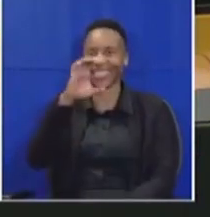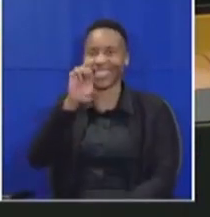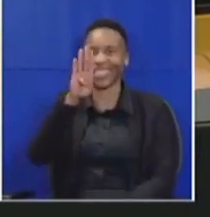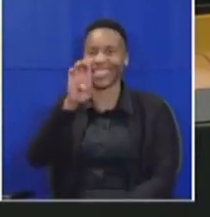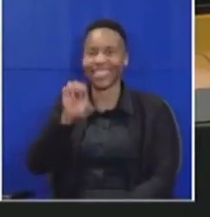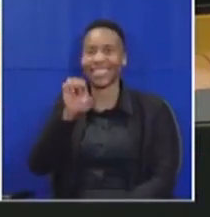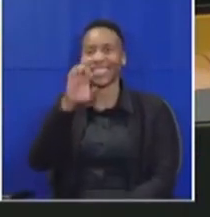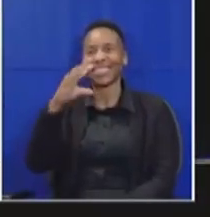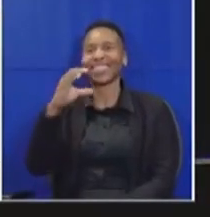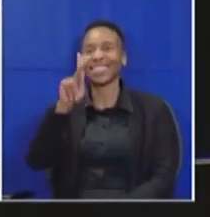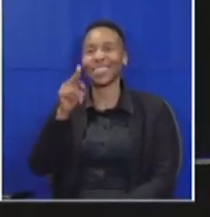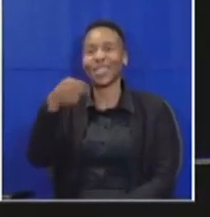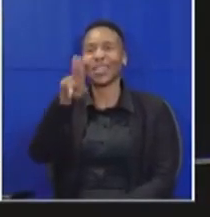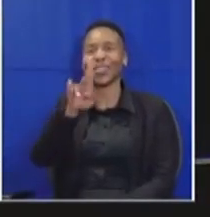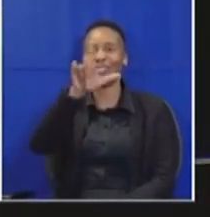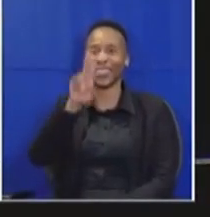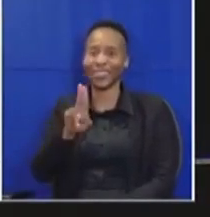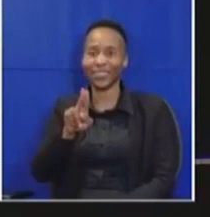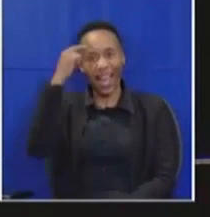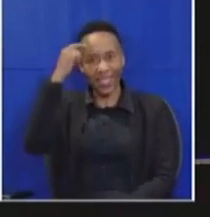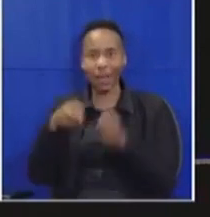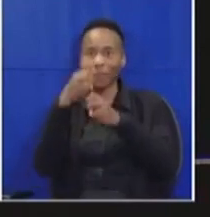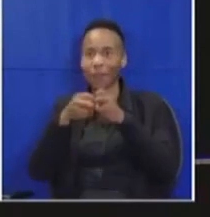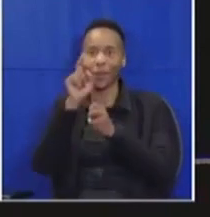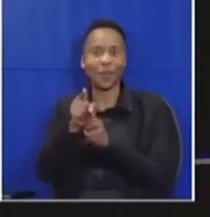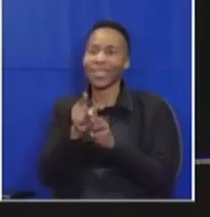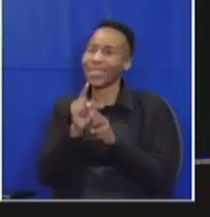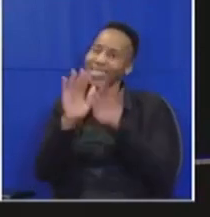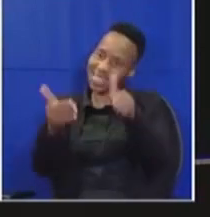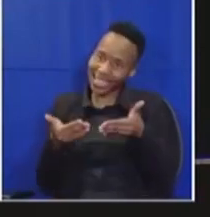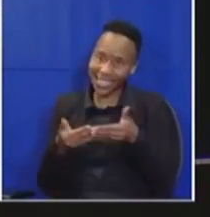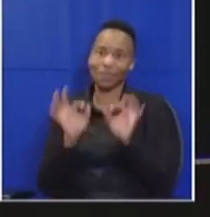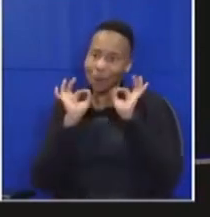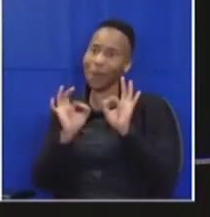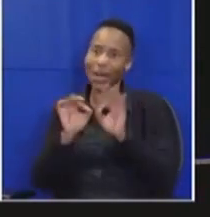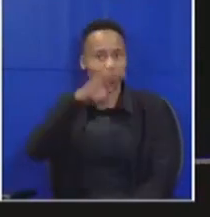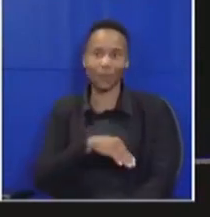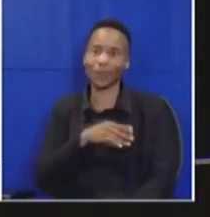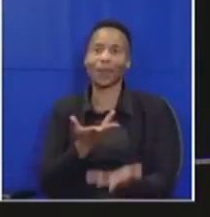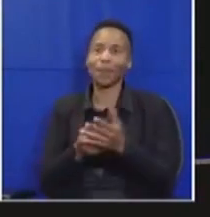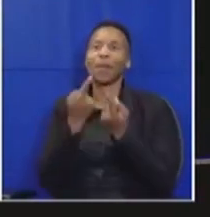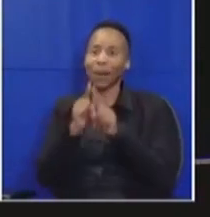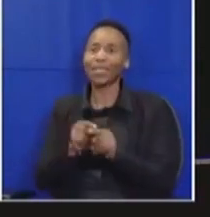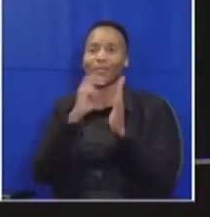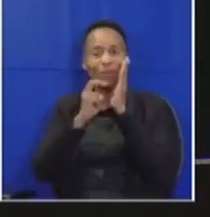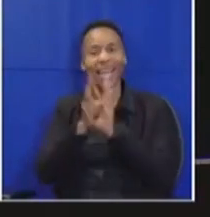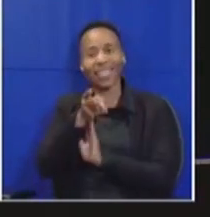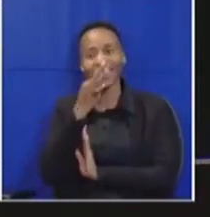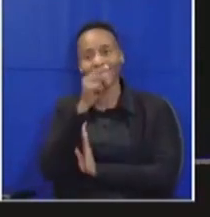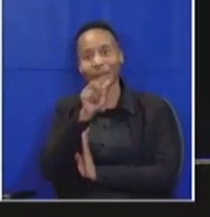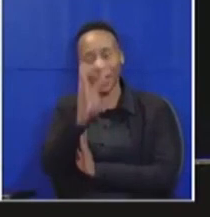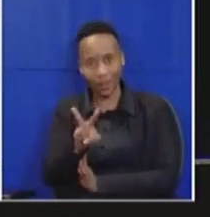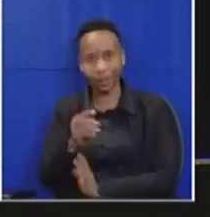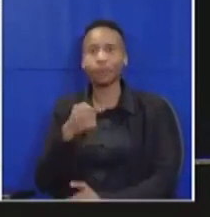i suspect the problem is that of induction proper and so on but we will repeat the rules i'm going to